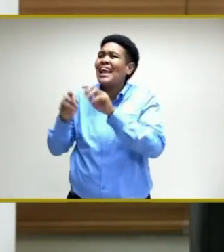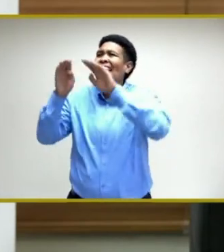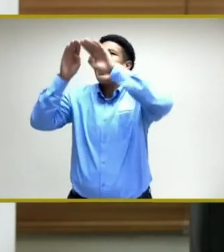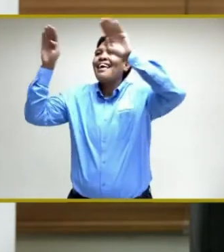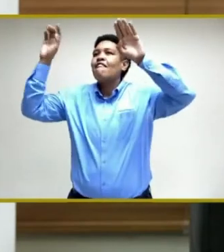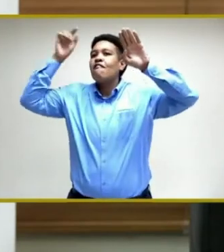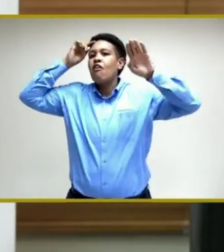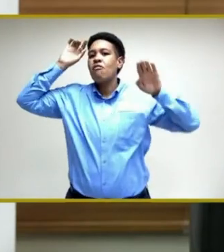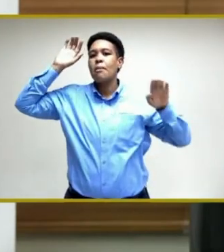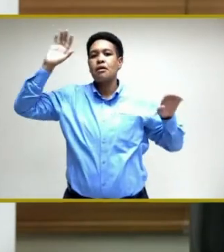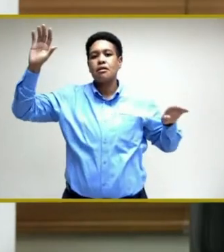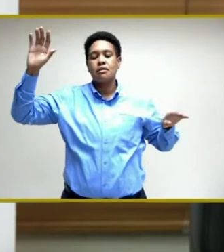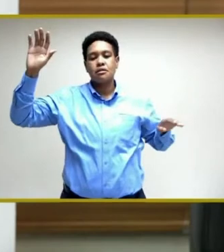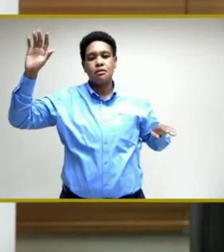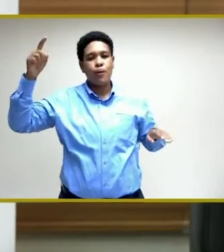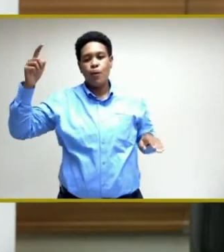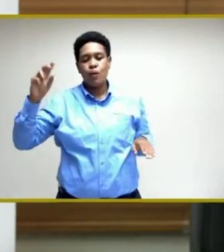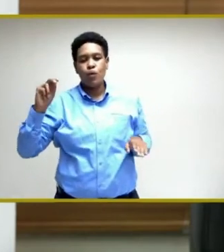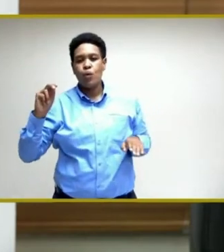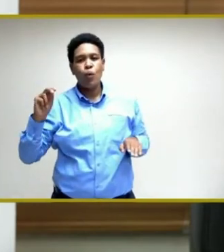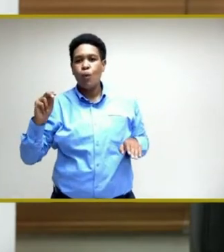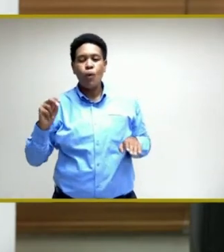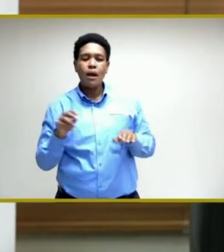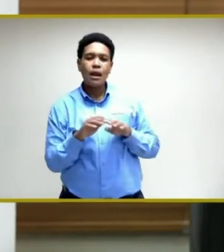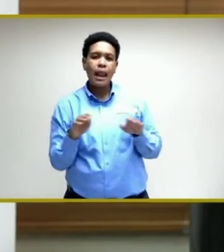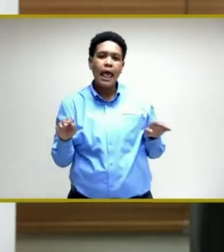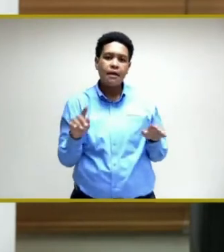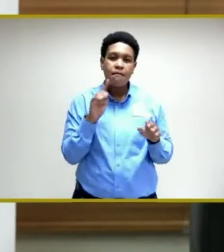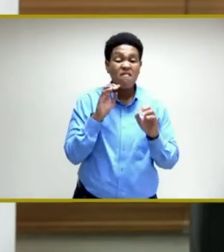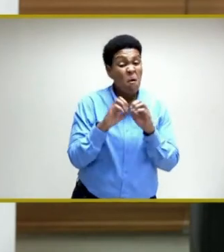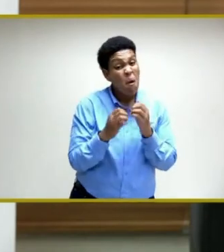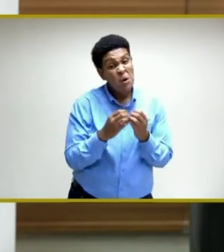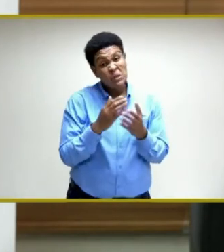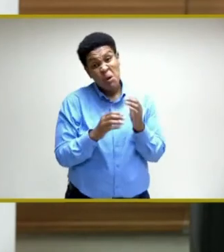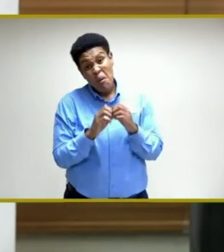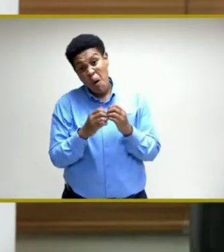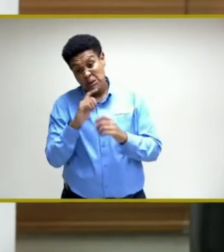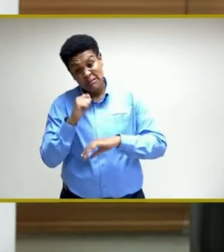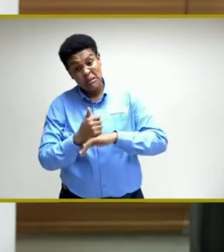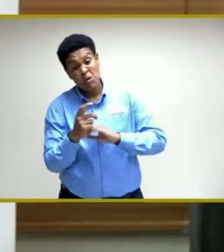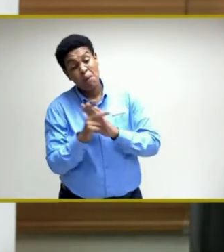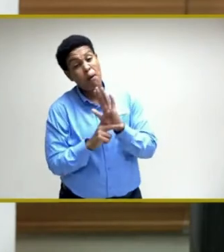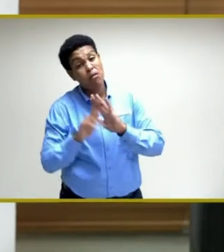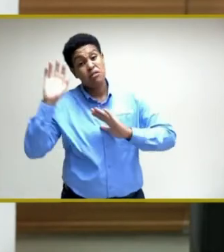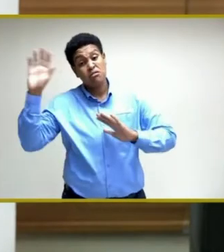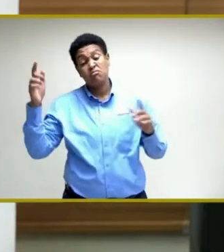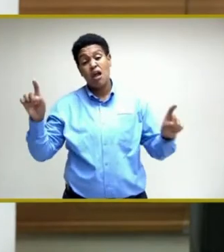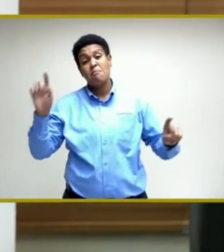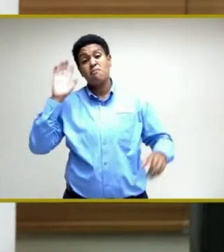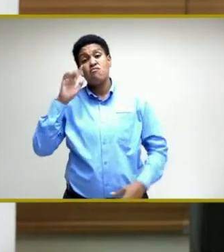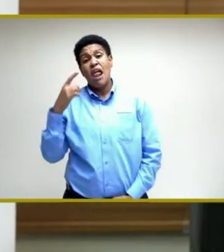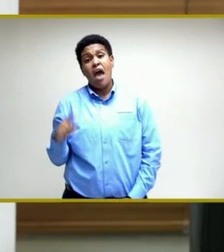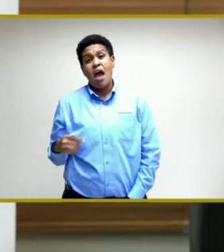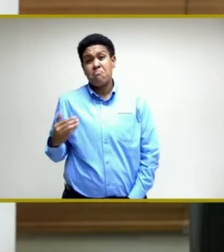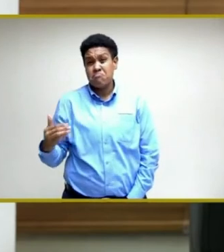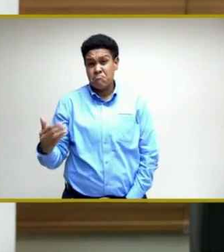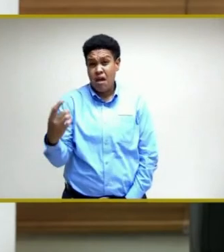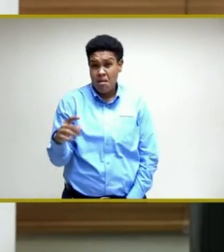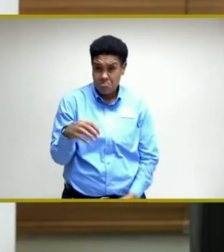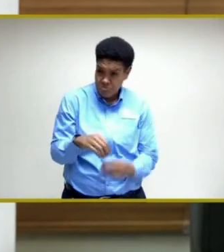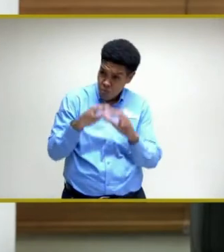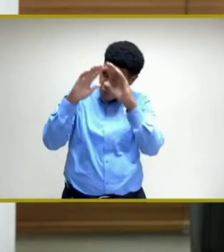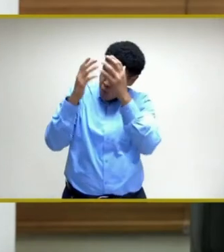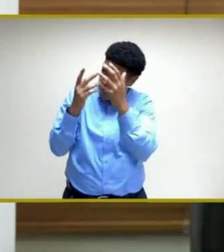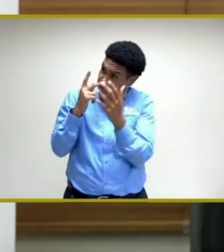government, at the level of organizations, and it's happening at parts of the